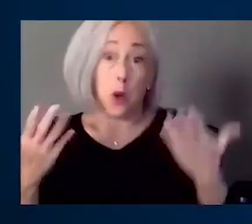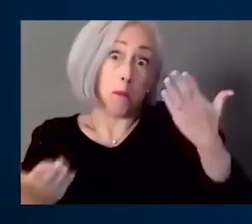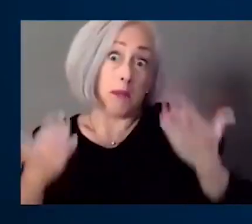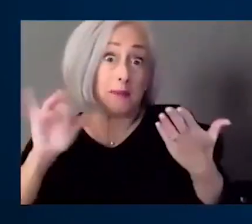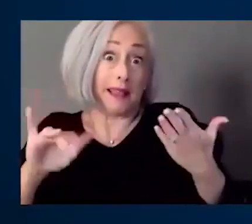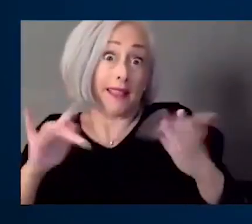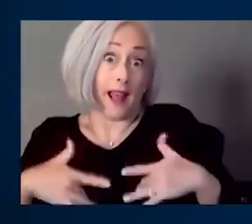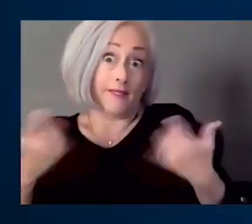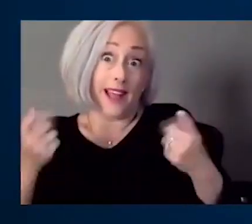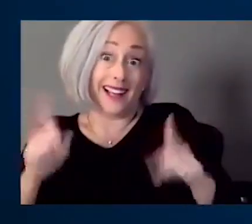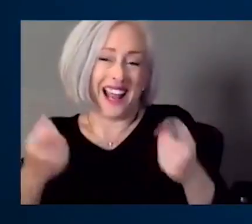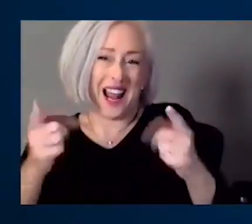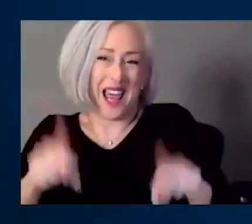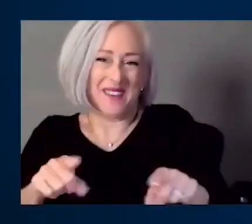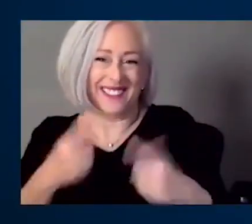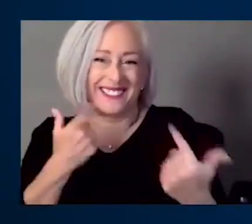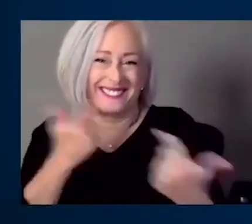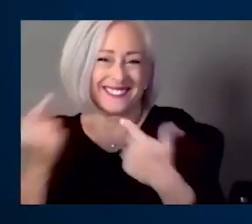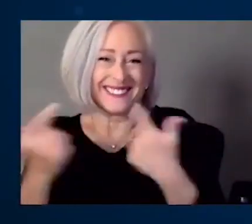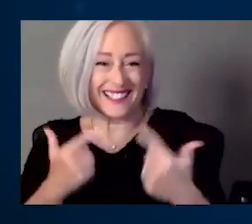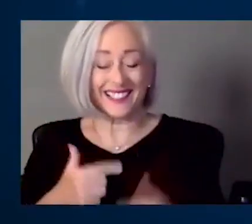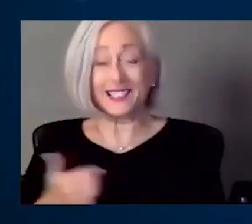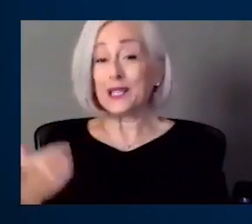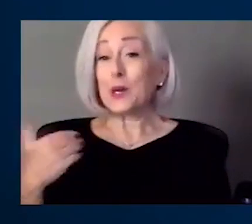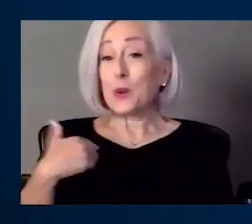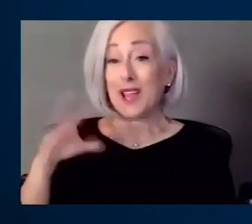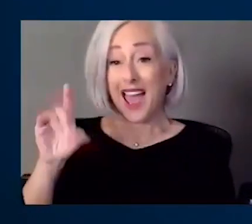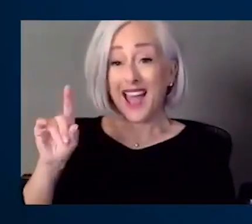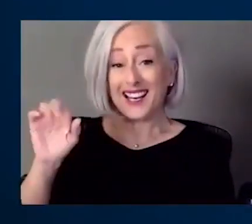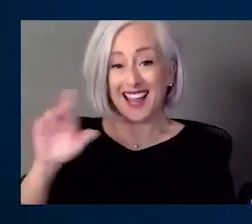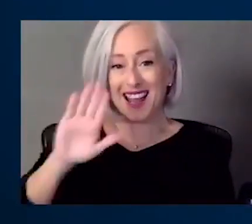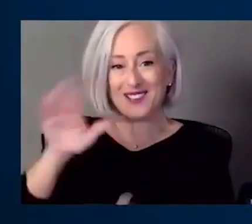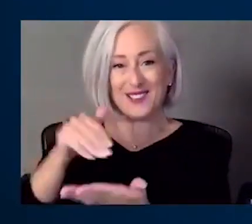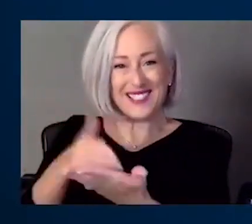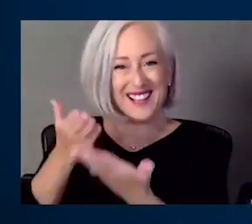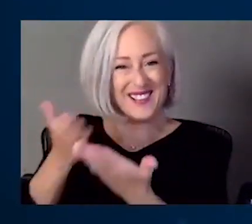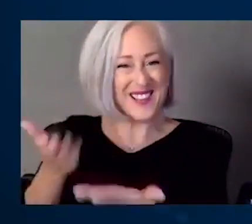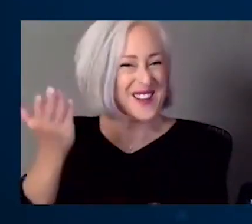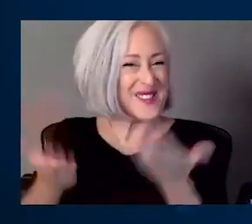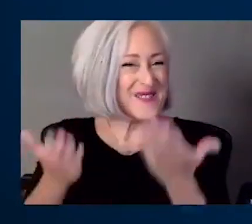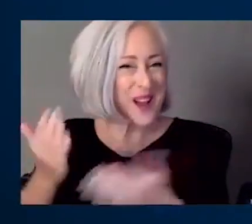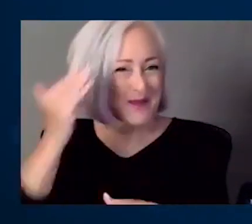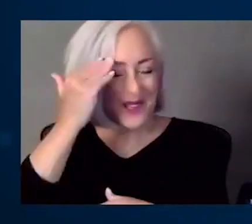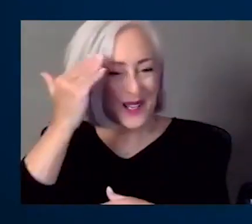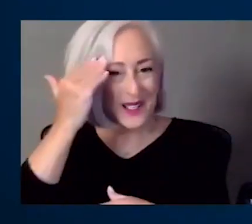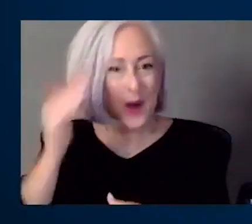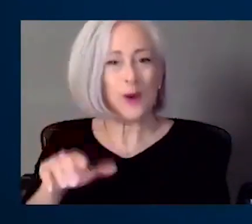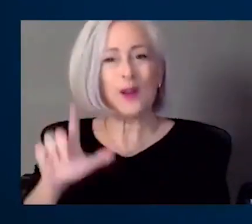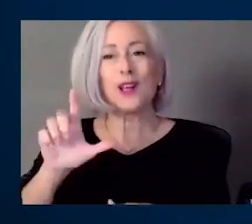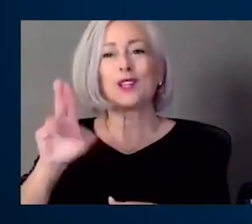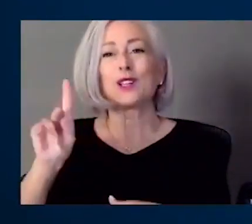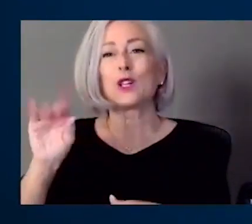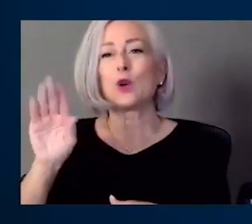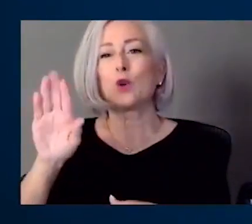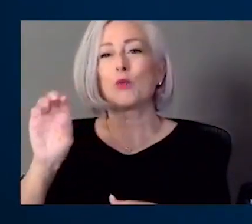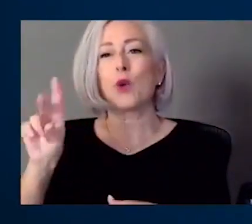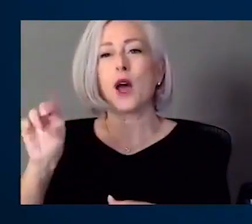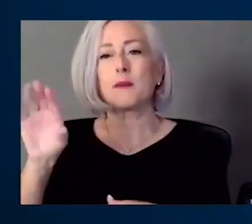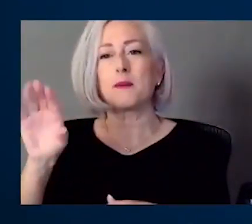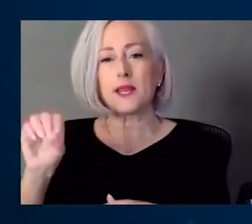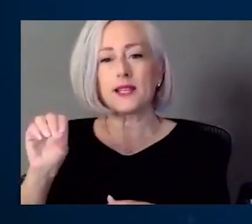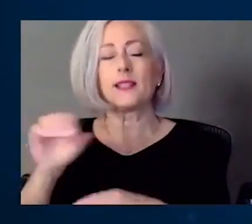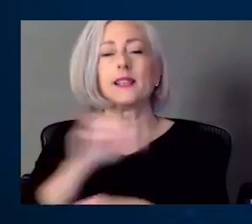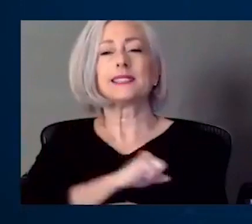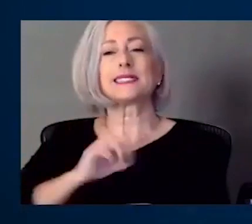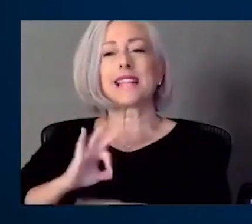Well, no, did actually have the cancer center that was there. I'm sure you probably know Brooke Bruneman and, and, and the staff from MCA